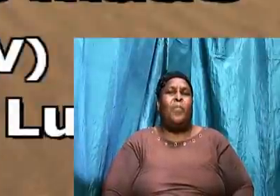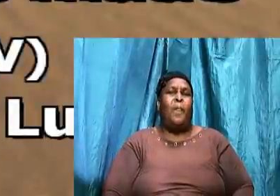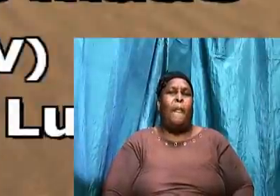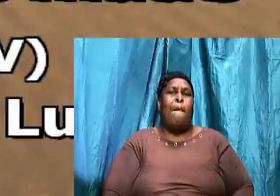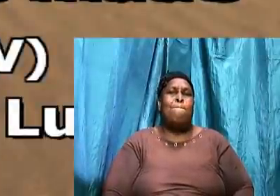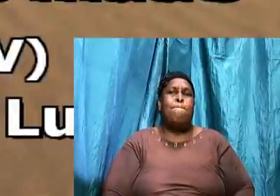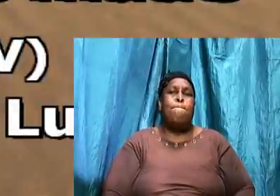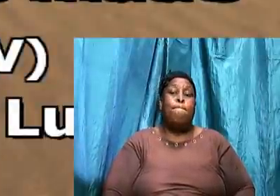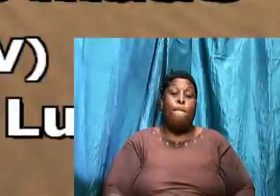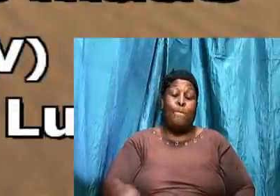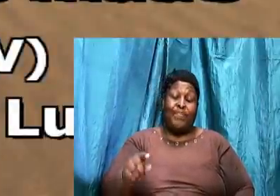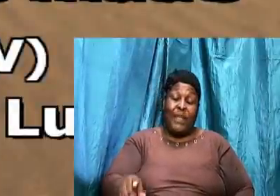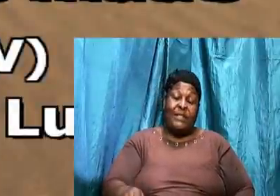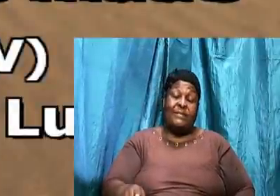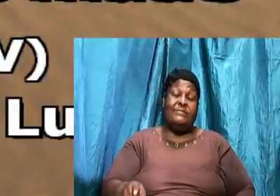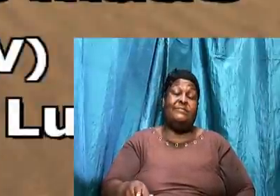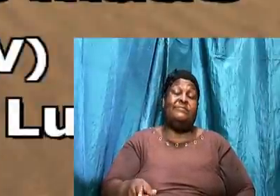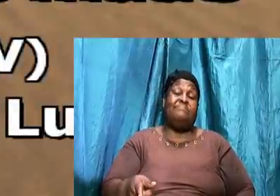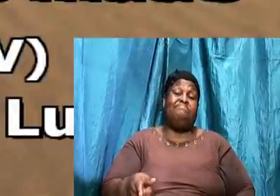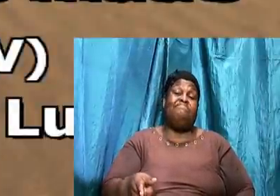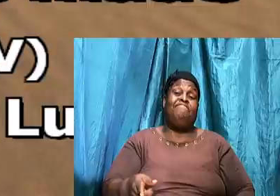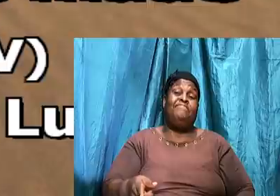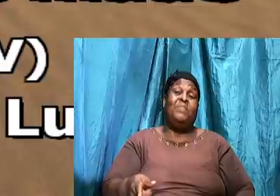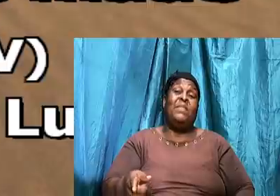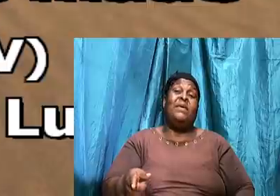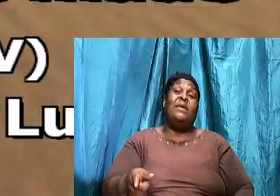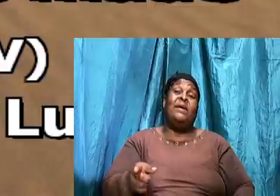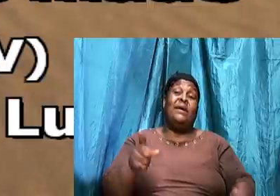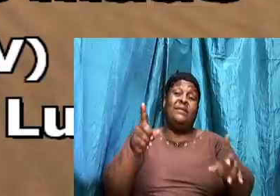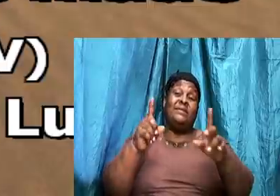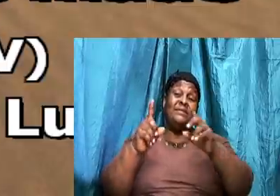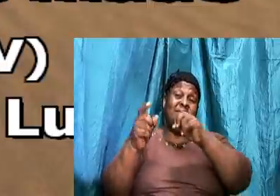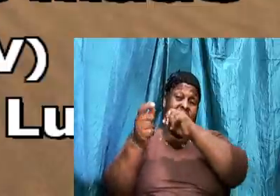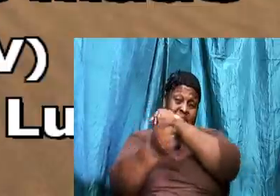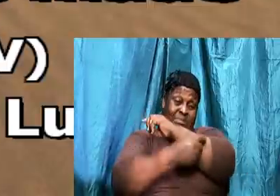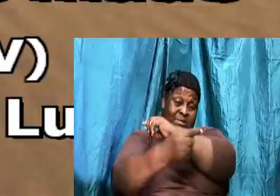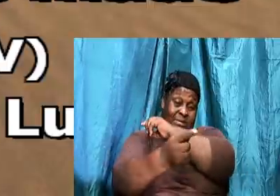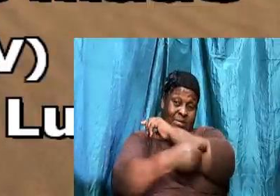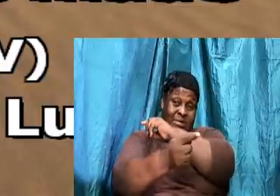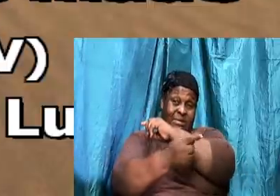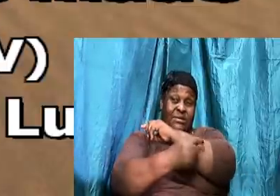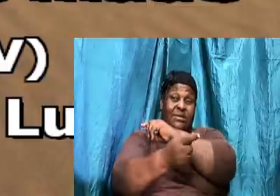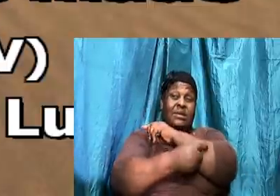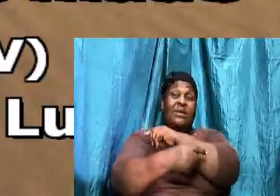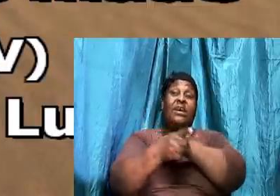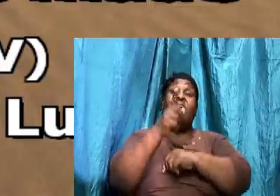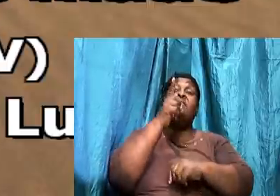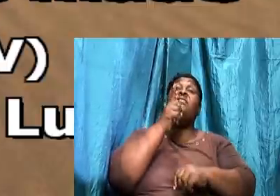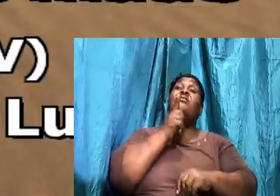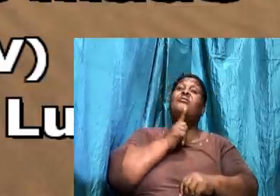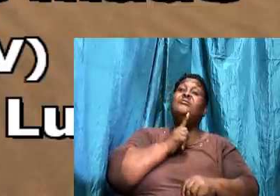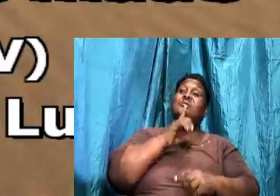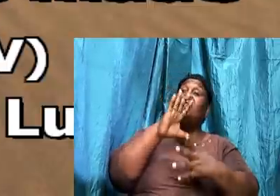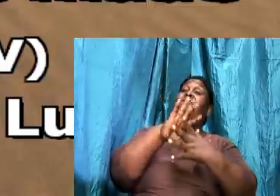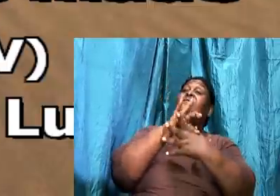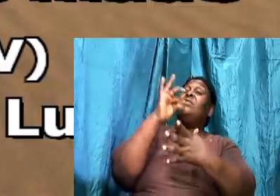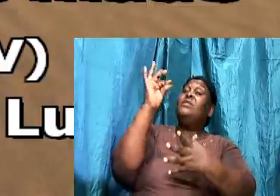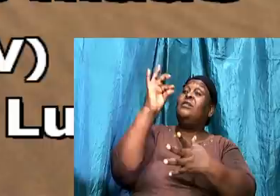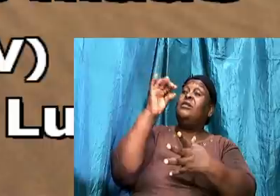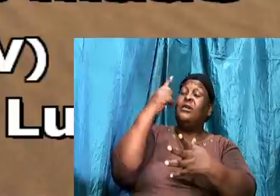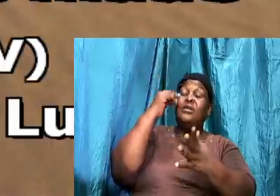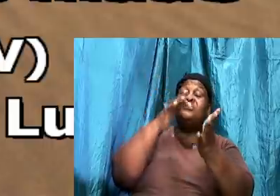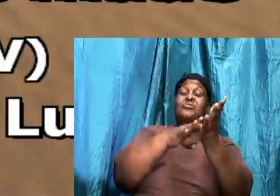This was a test. A temptation. And the loss of the flesh. Because Jesus was